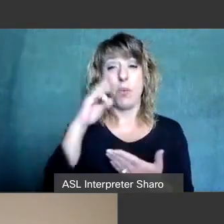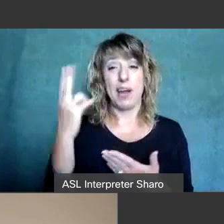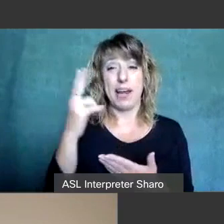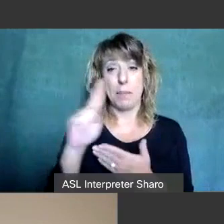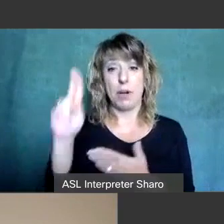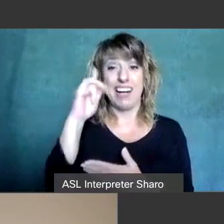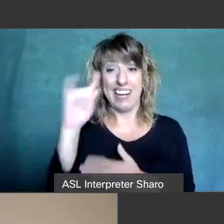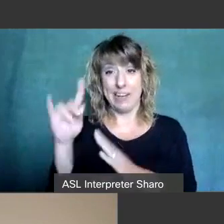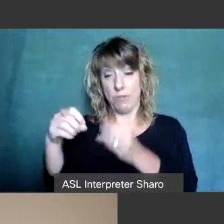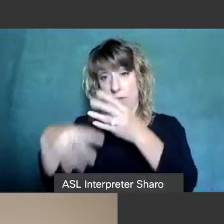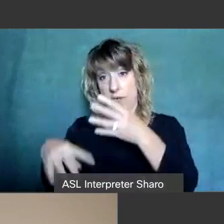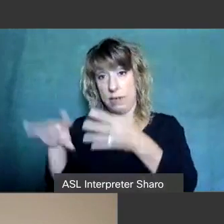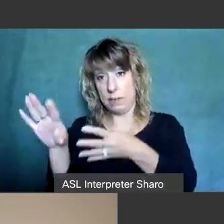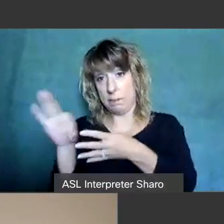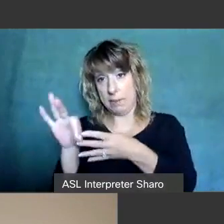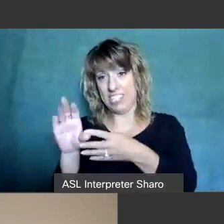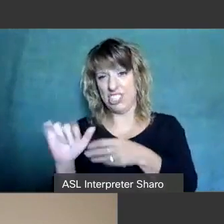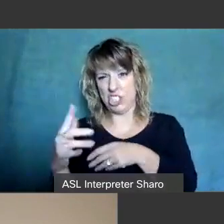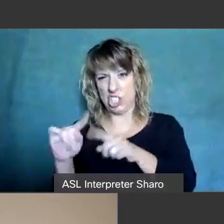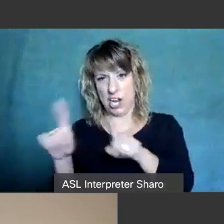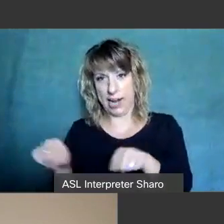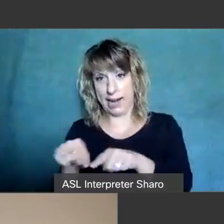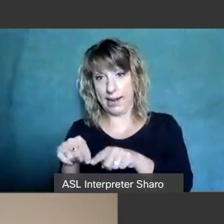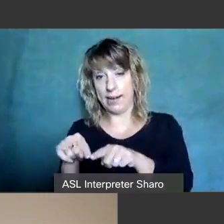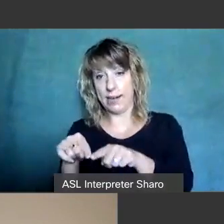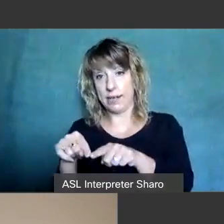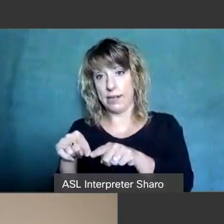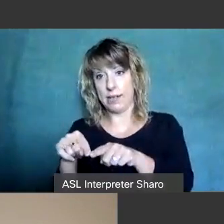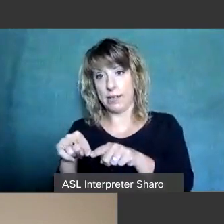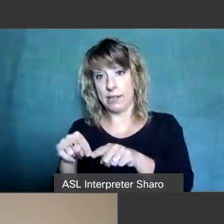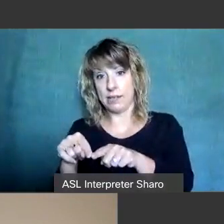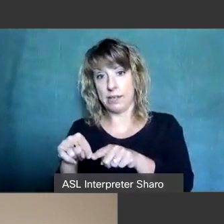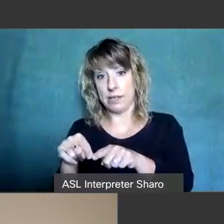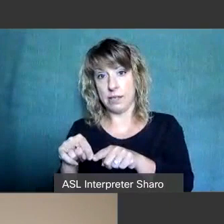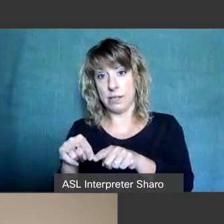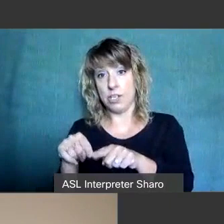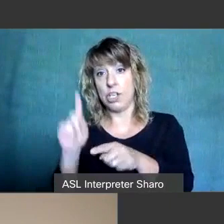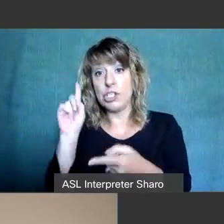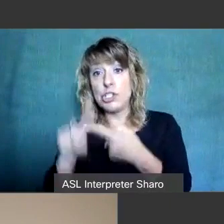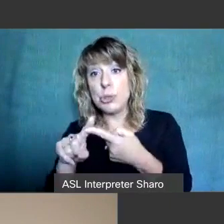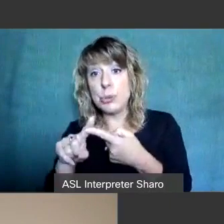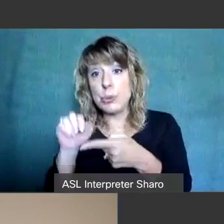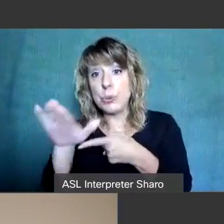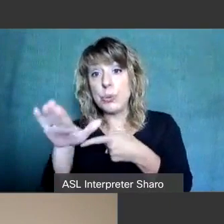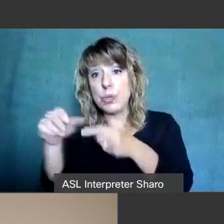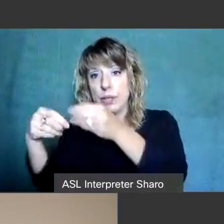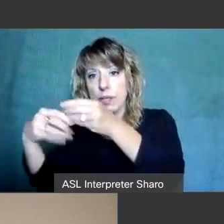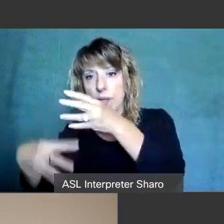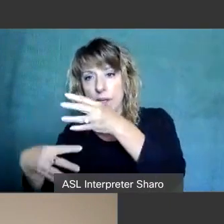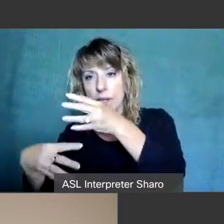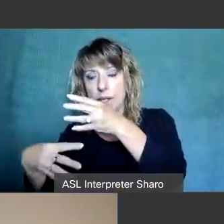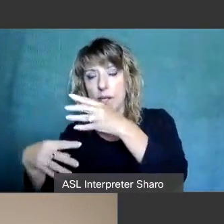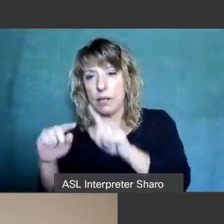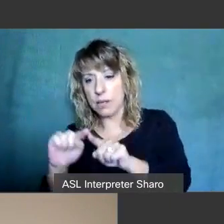select the um chat option and then under the two there's a drop down menu and you can